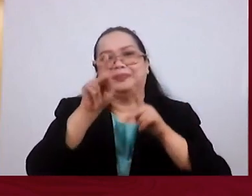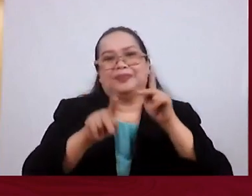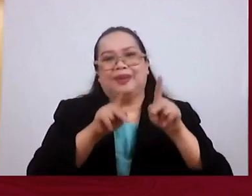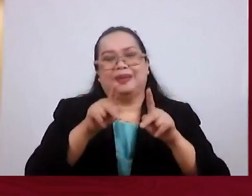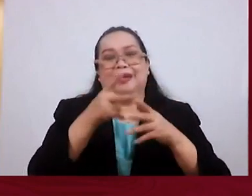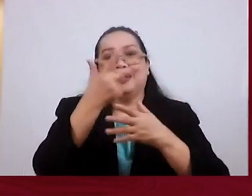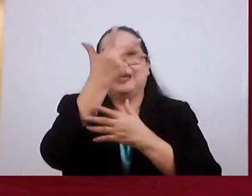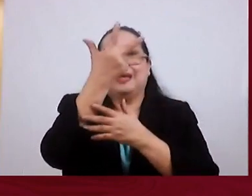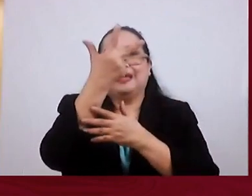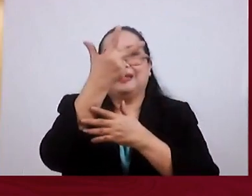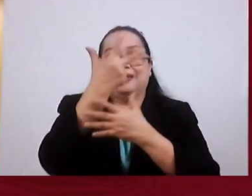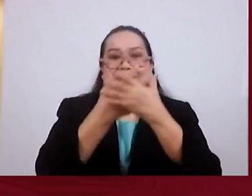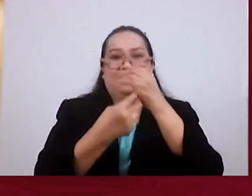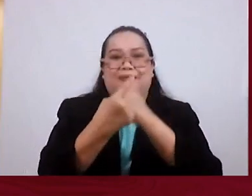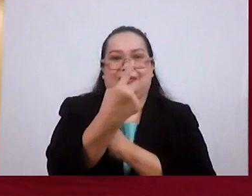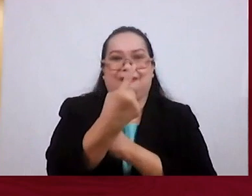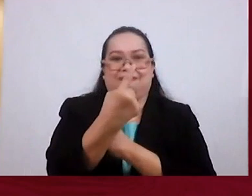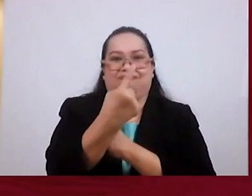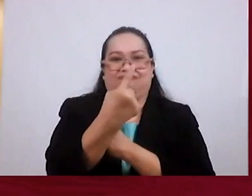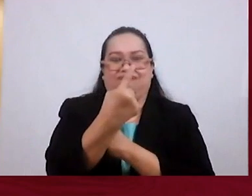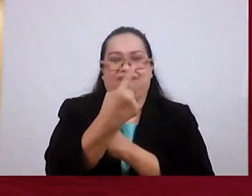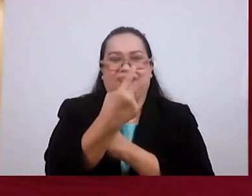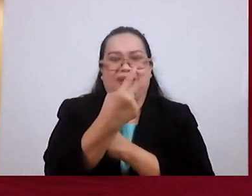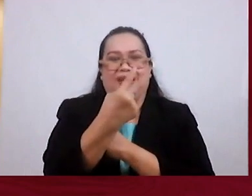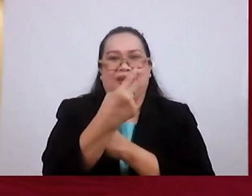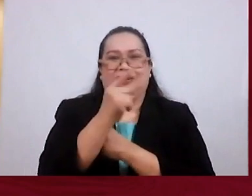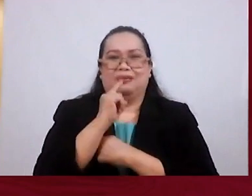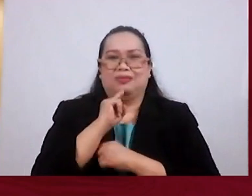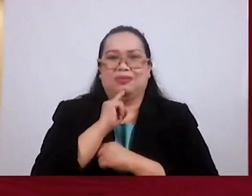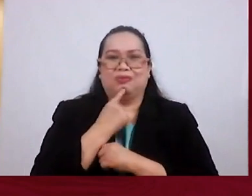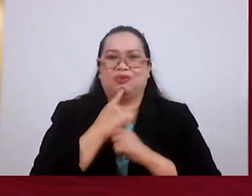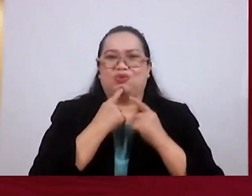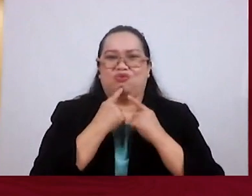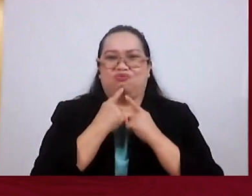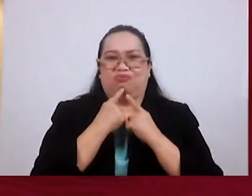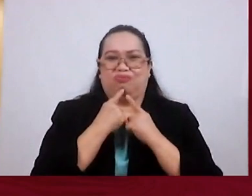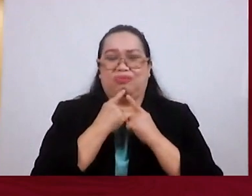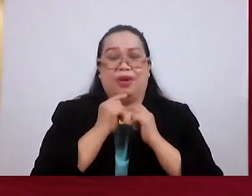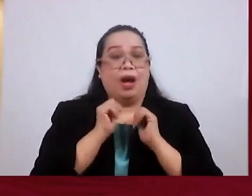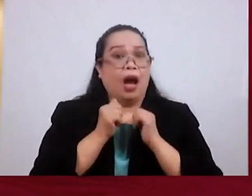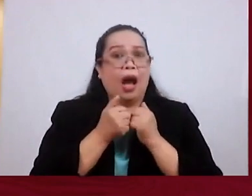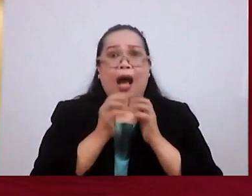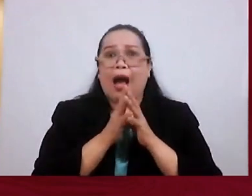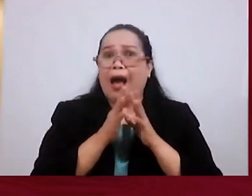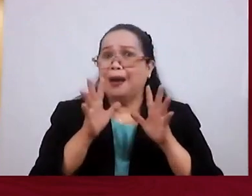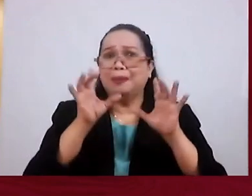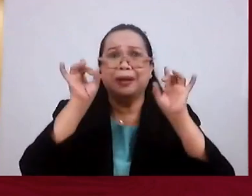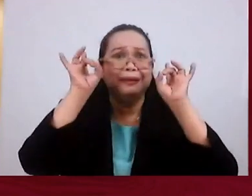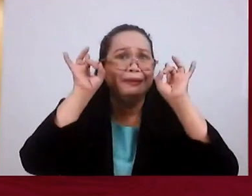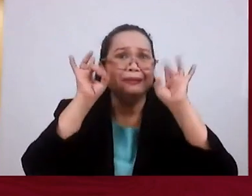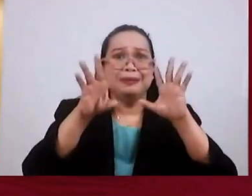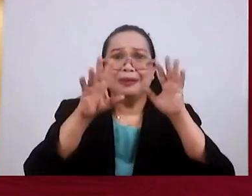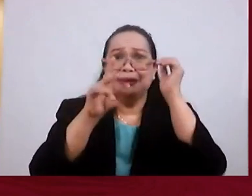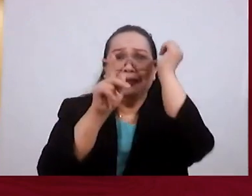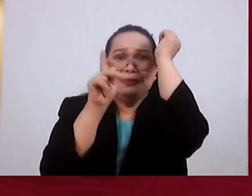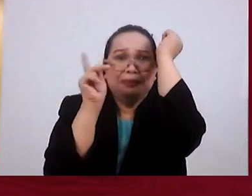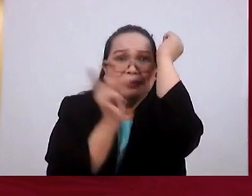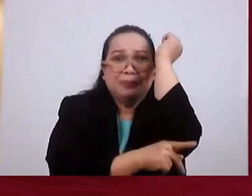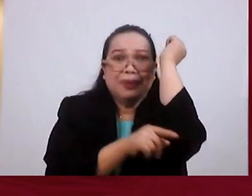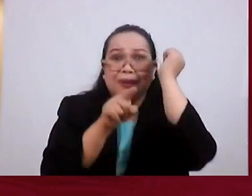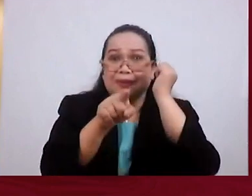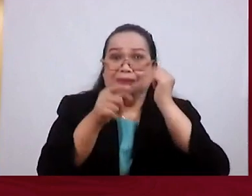Trinity. Now that is really, Really serious, Friends. Look at it. How much worse punishment do you think